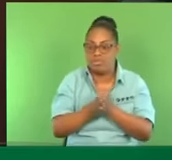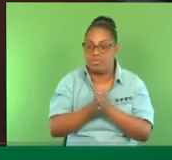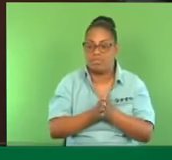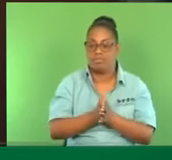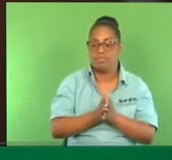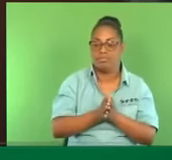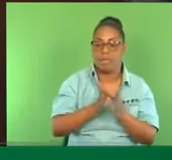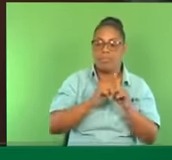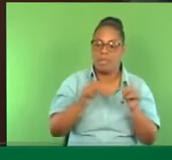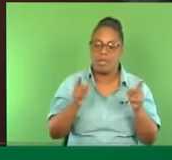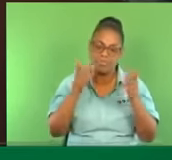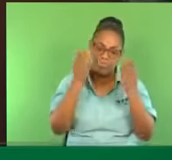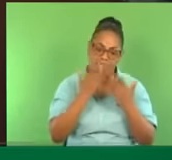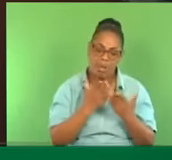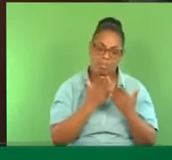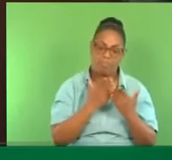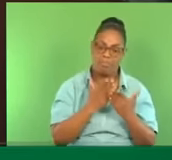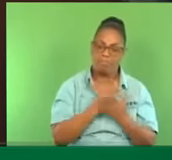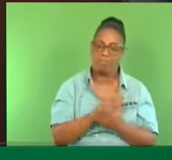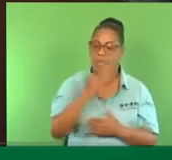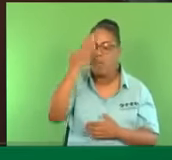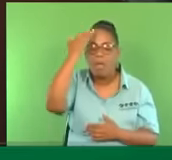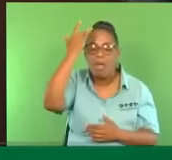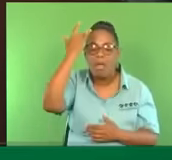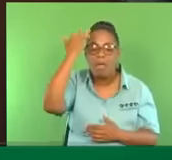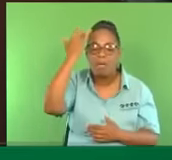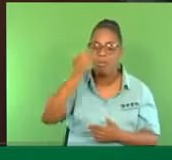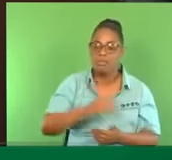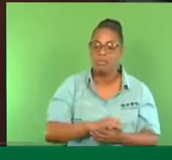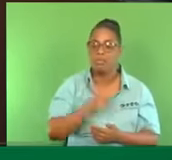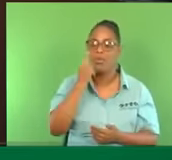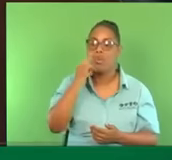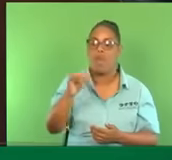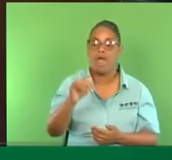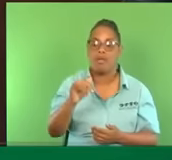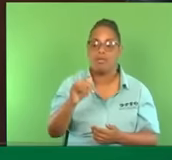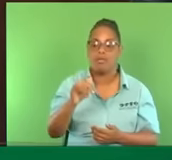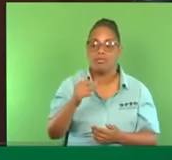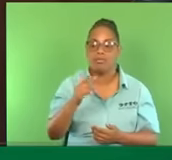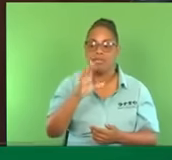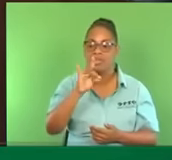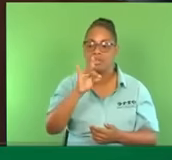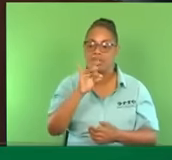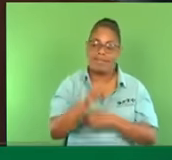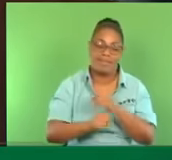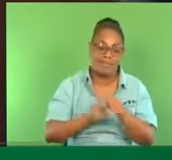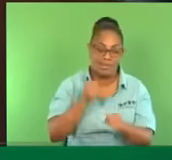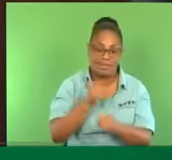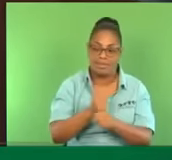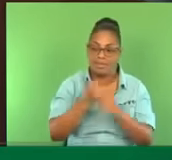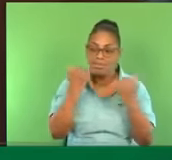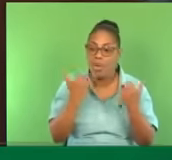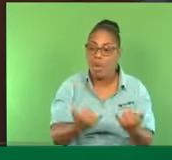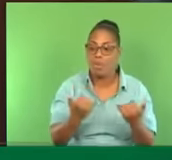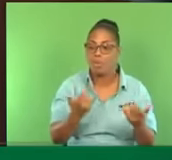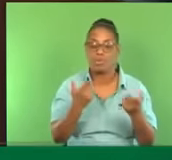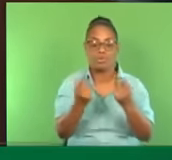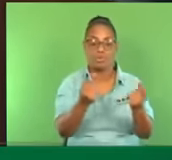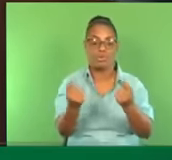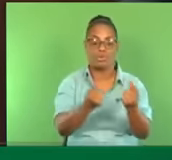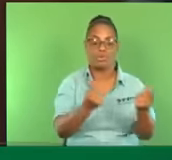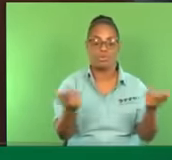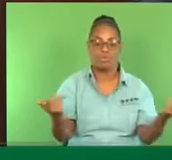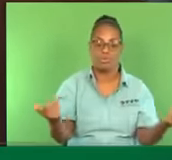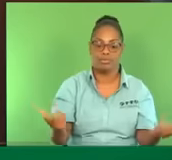pity that we have these type of announcements, eight years into the administration and on the verge of the